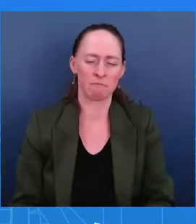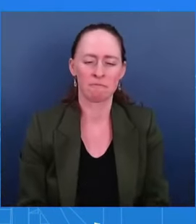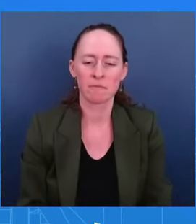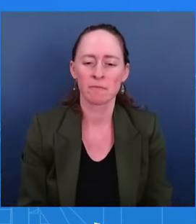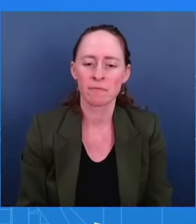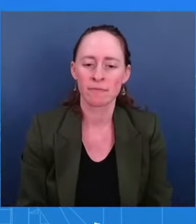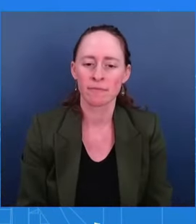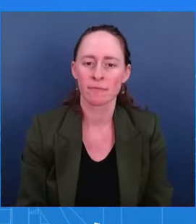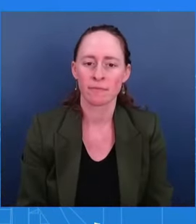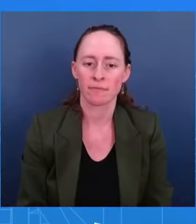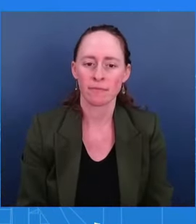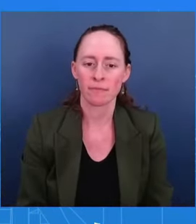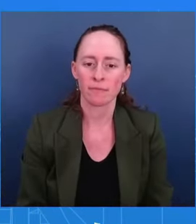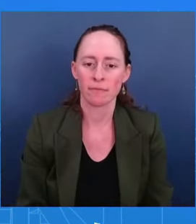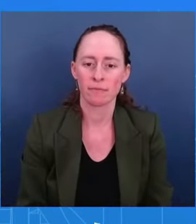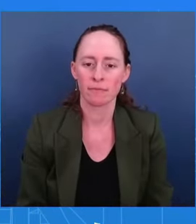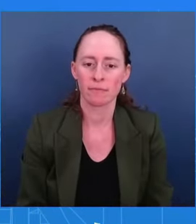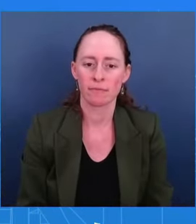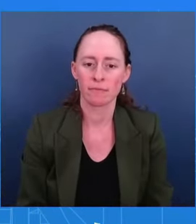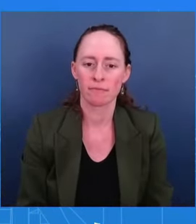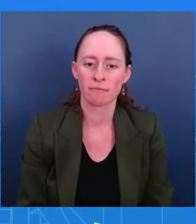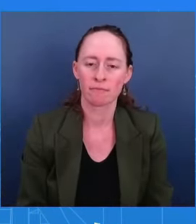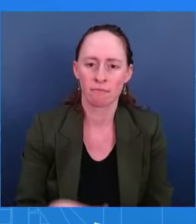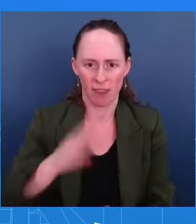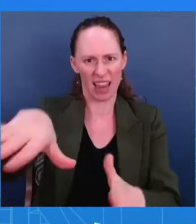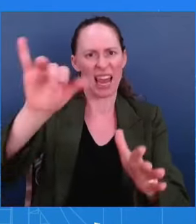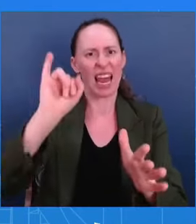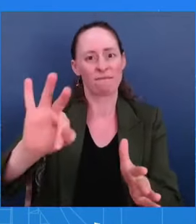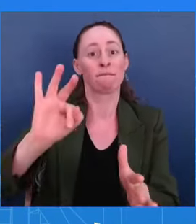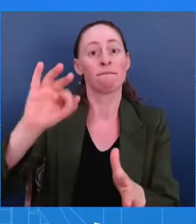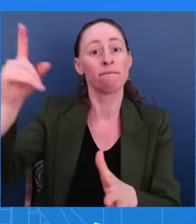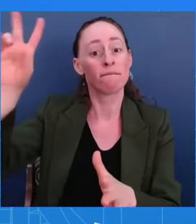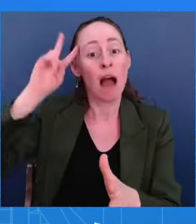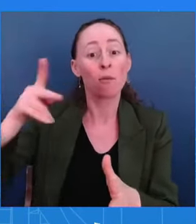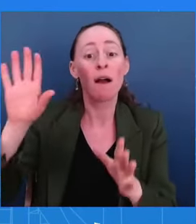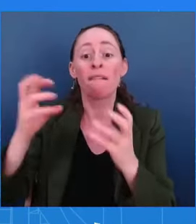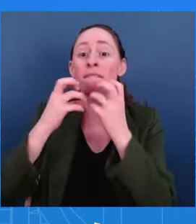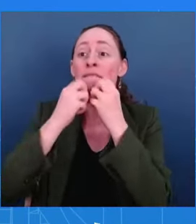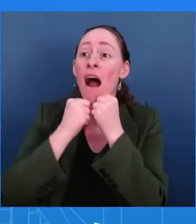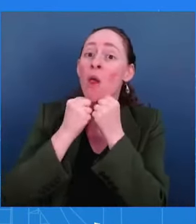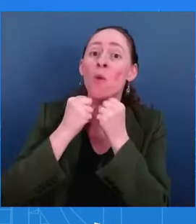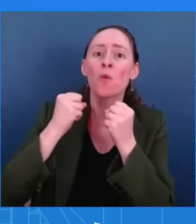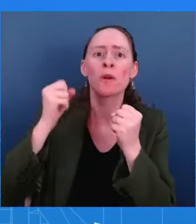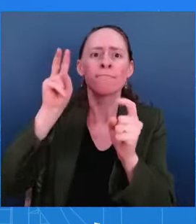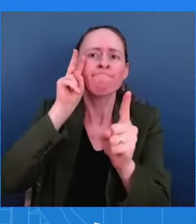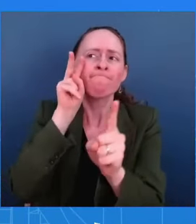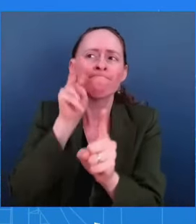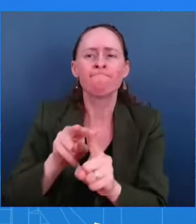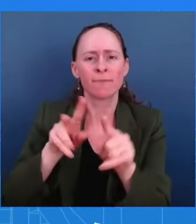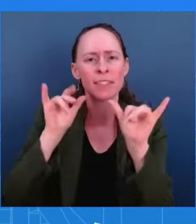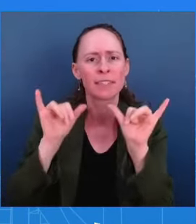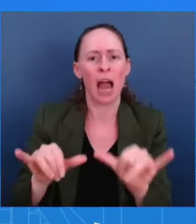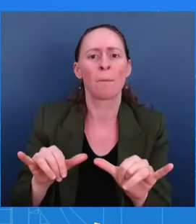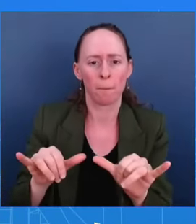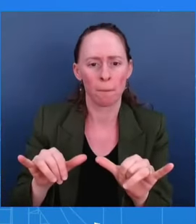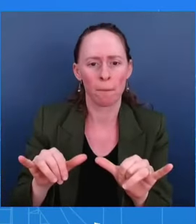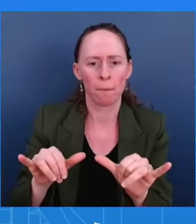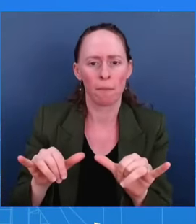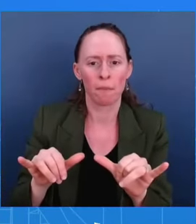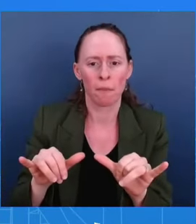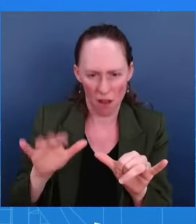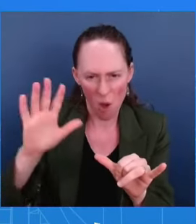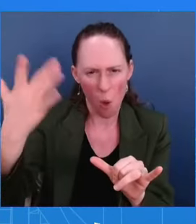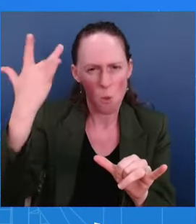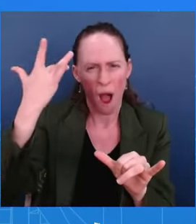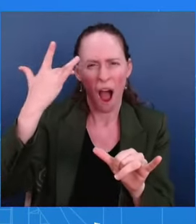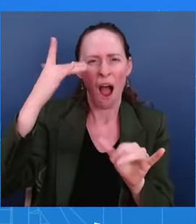values have not changed, why have so many of her positions on policies changed? I would say, look at what the Vice President has done with this